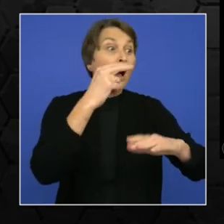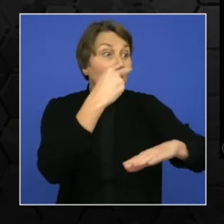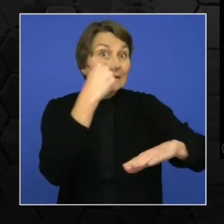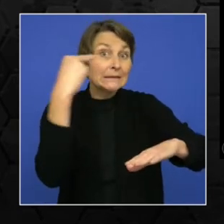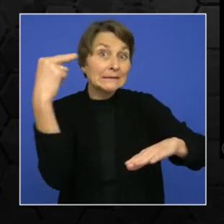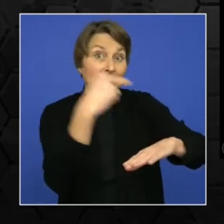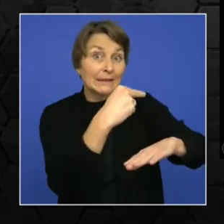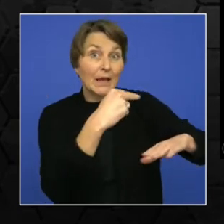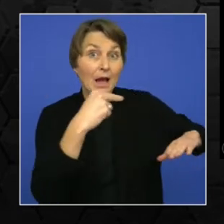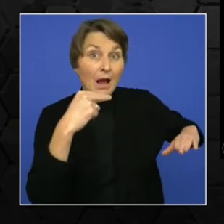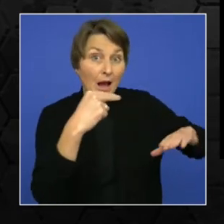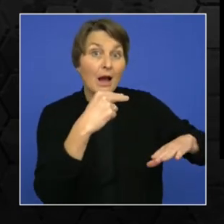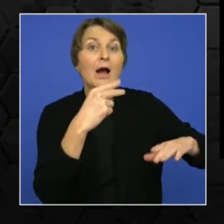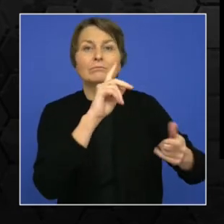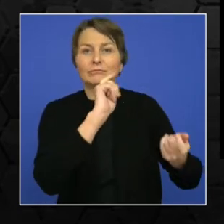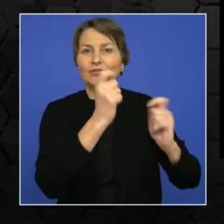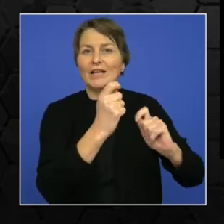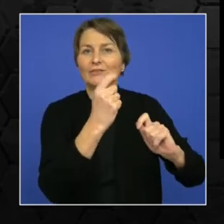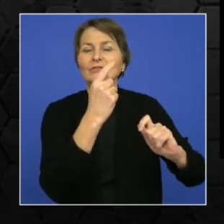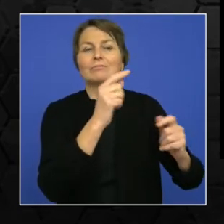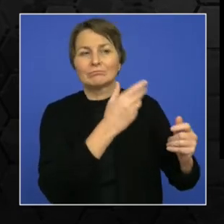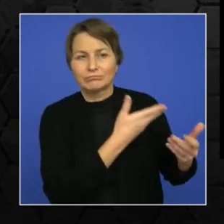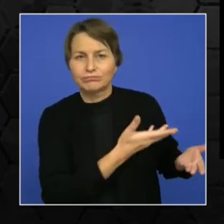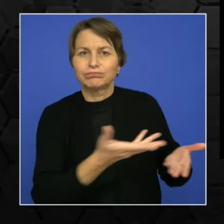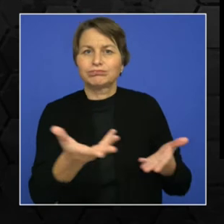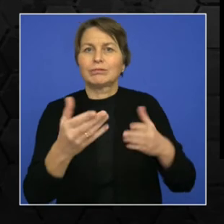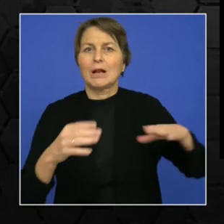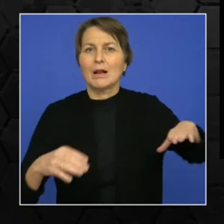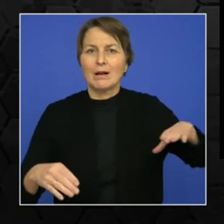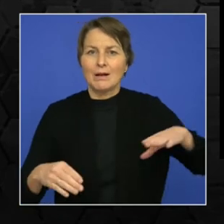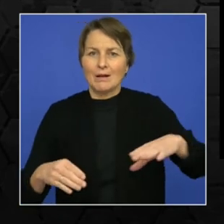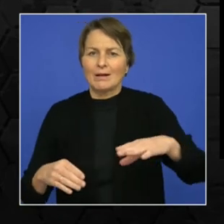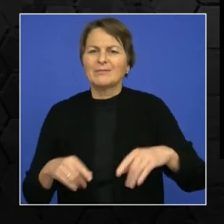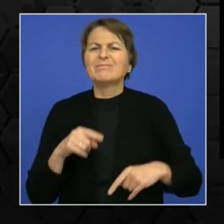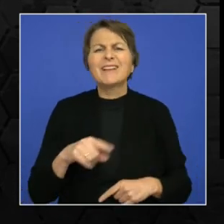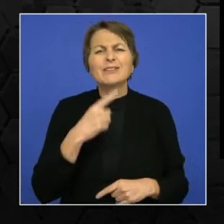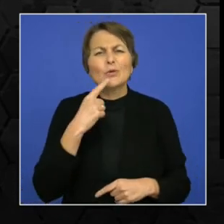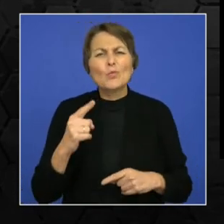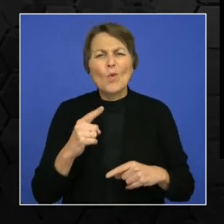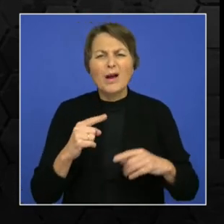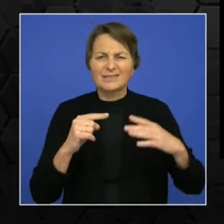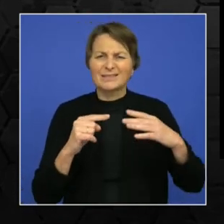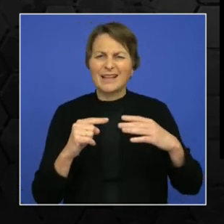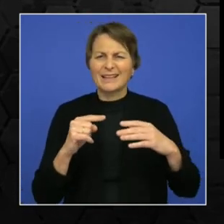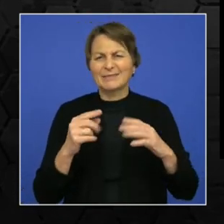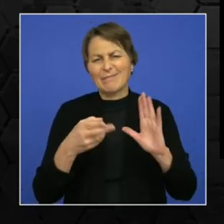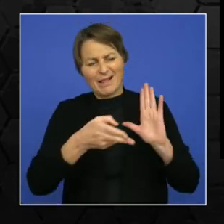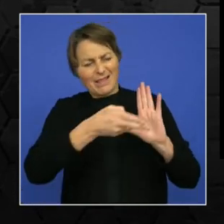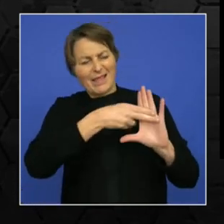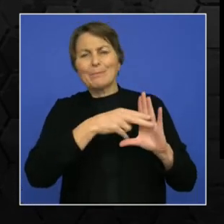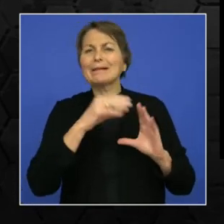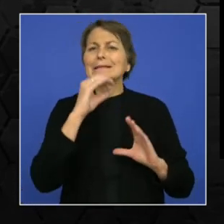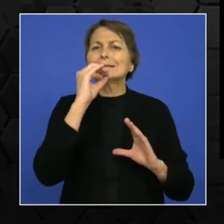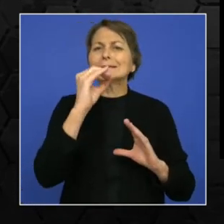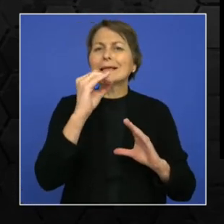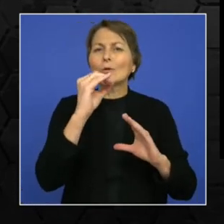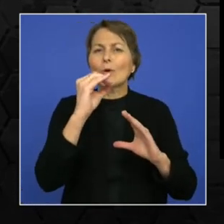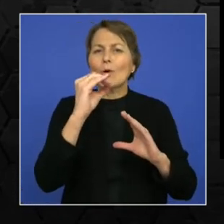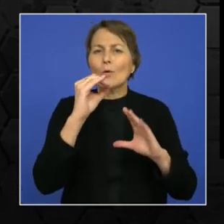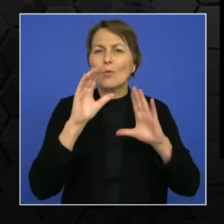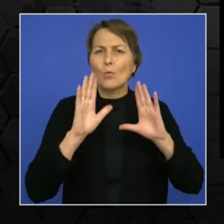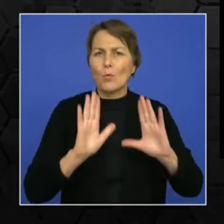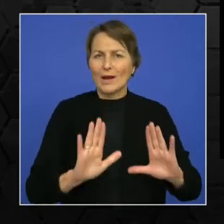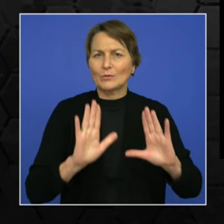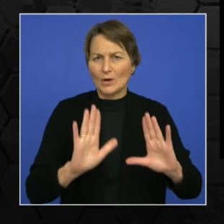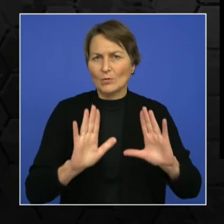allowed to pass through. This is an example of something called zero weight priority because at times public transportation don't even have to wait for a split